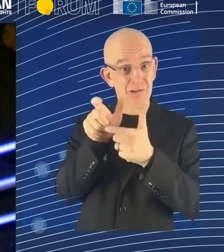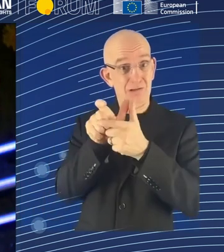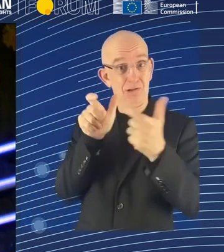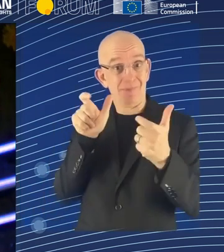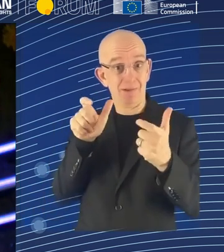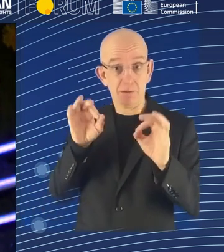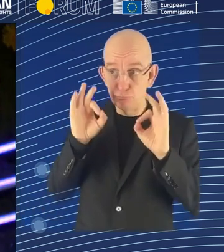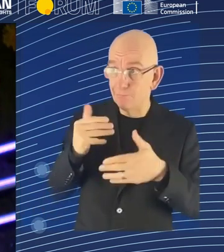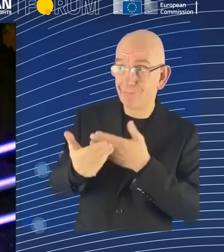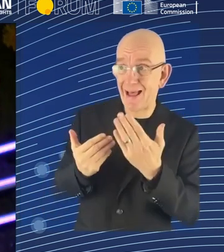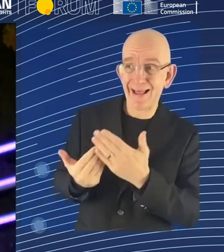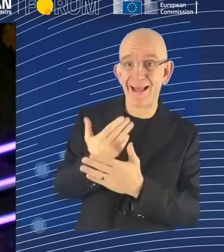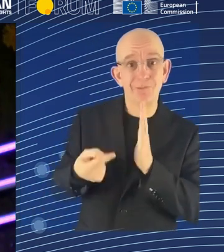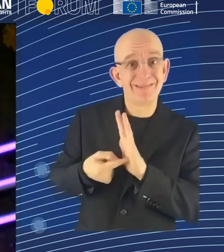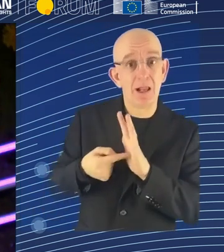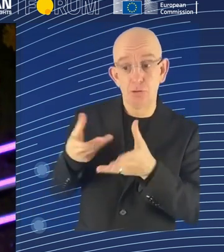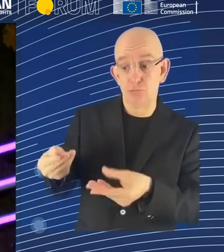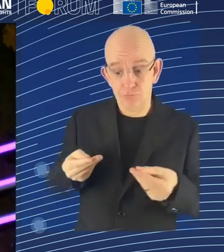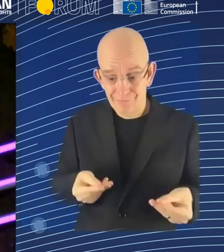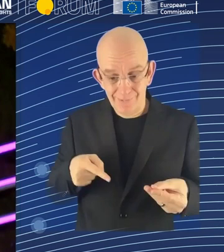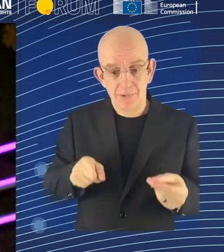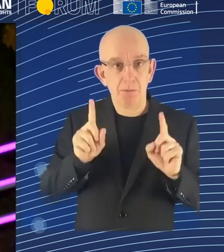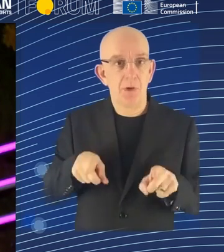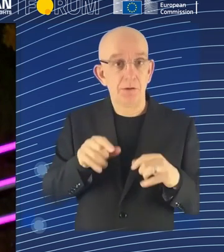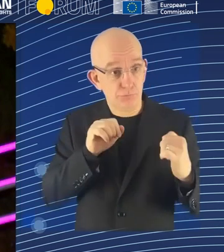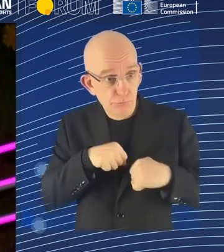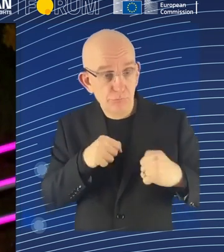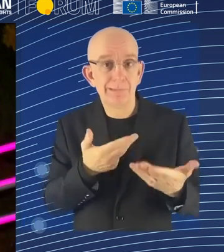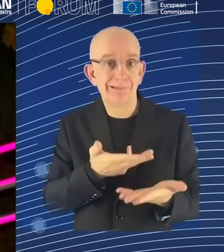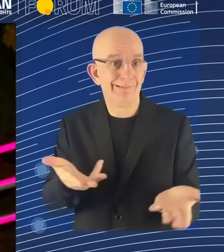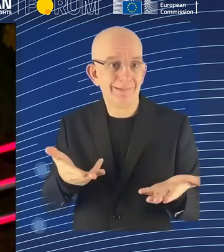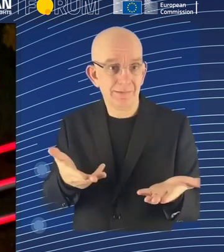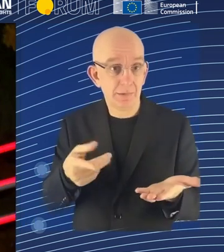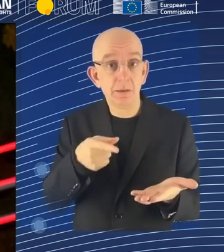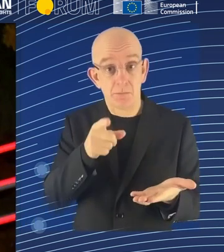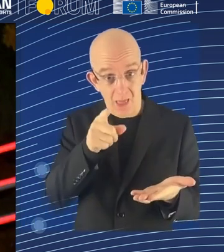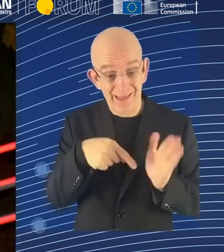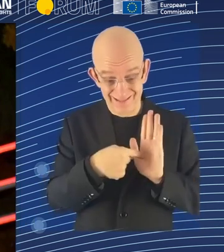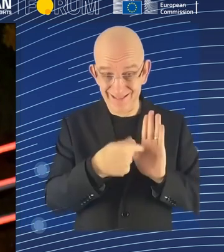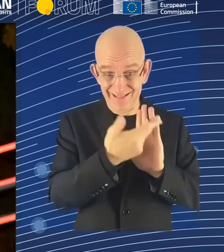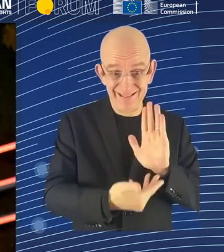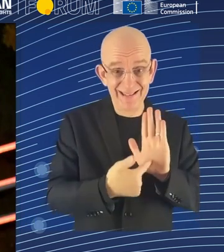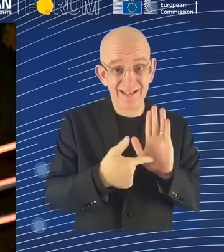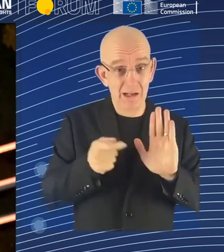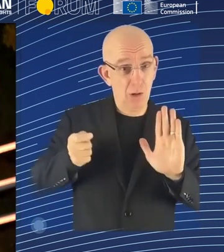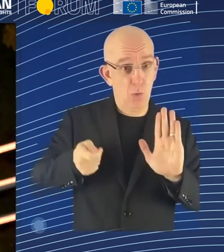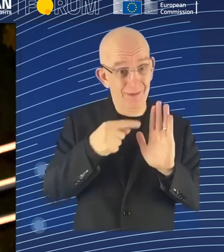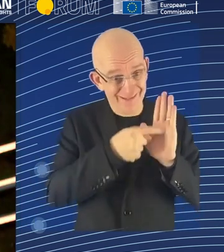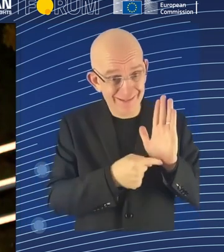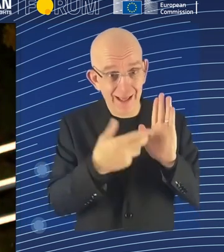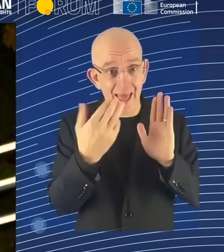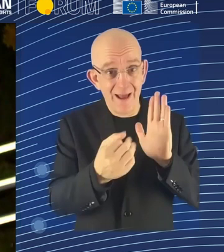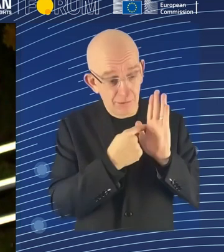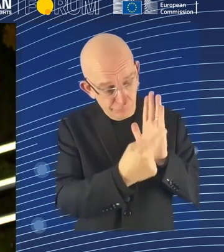rules were written in the mid-1990s when we introduced swipe cards. So they're not at all adequate to